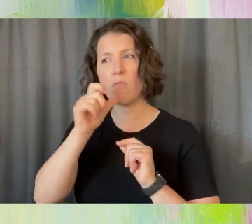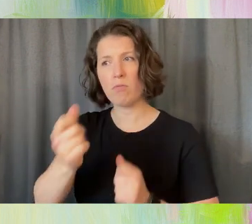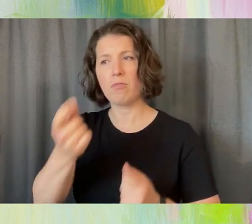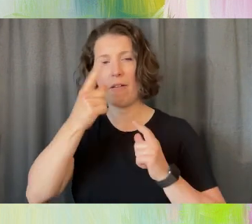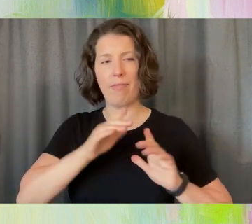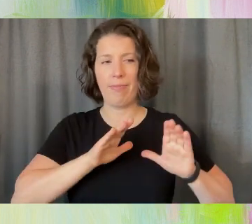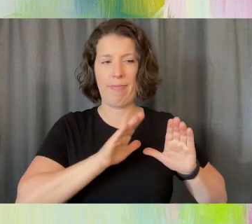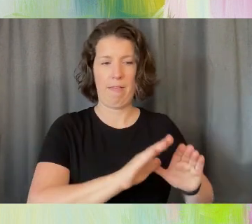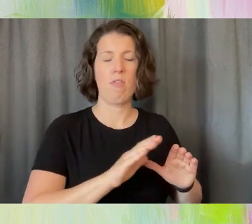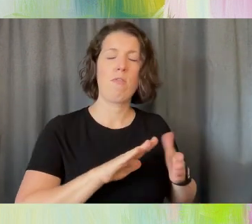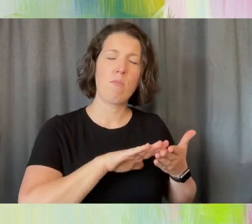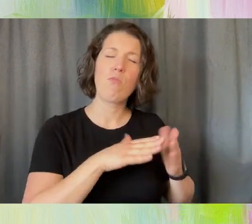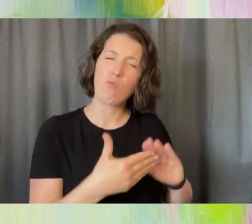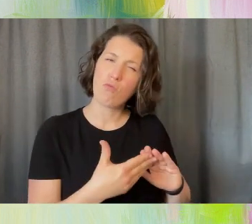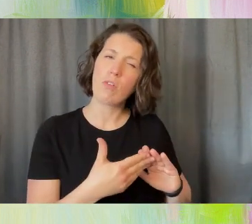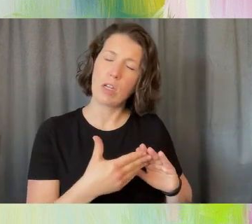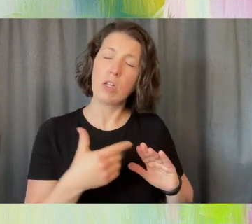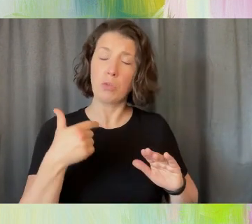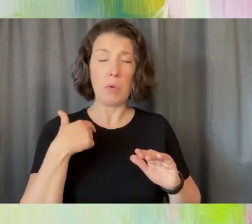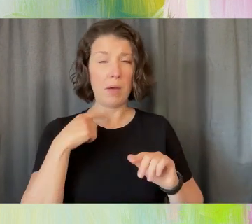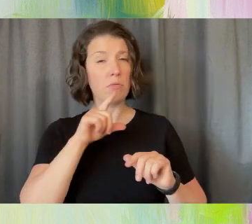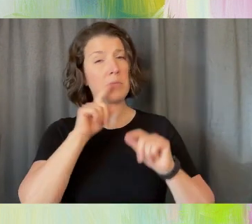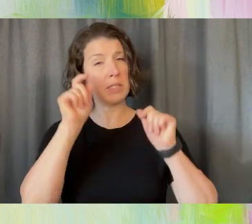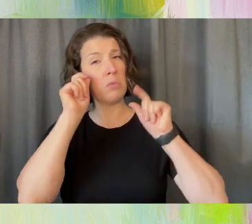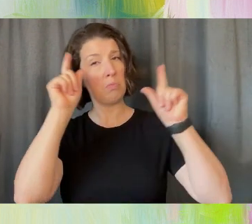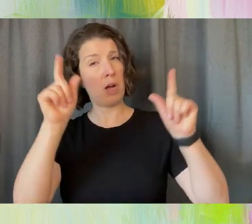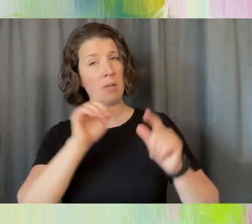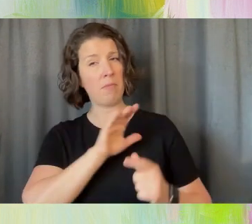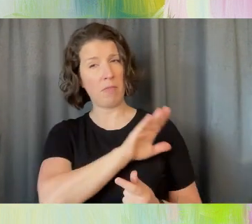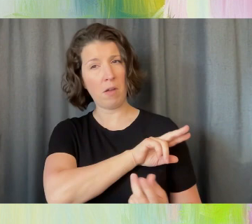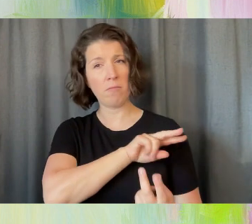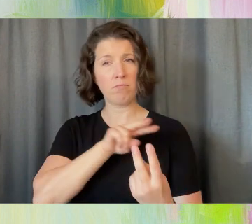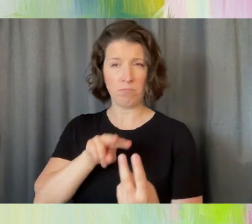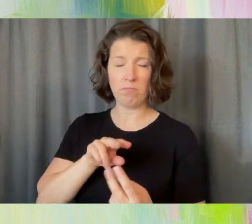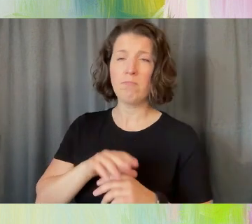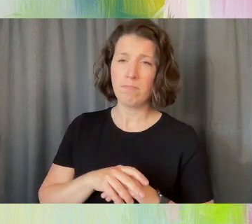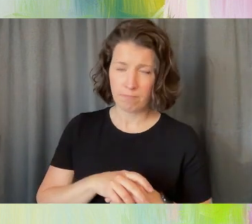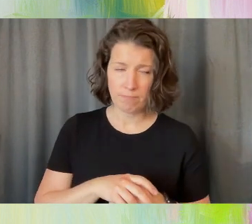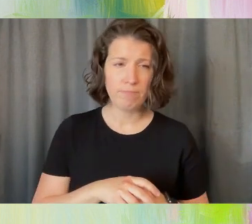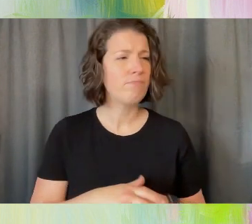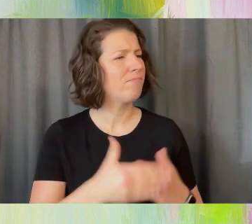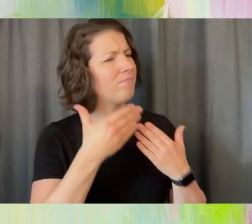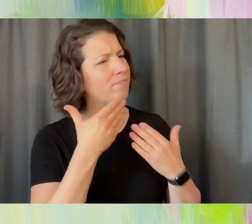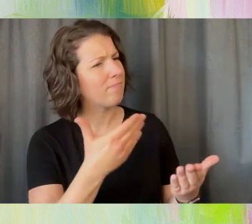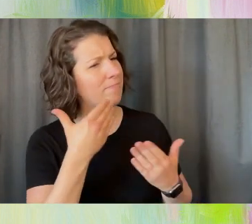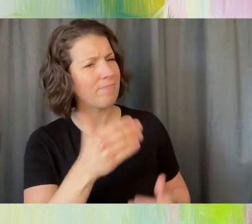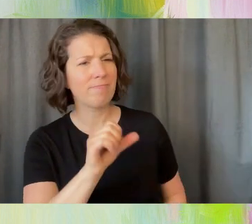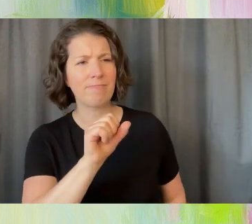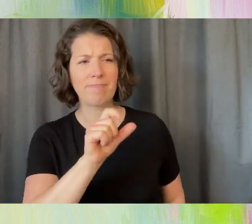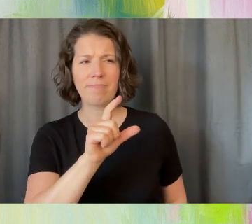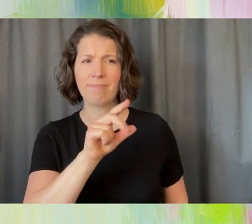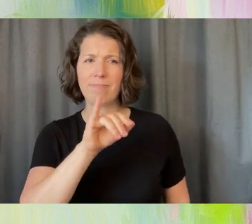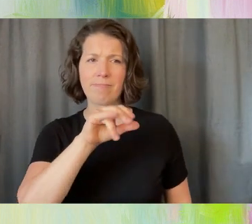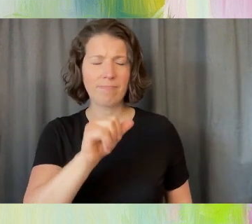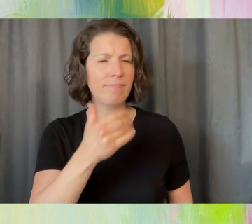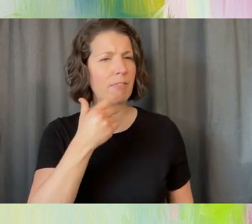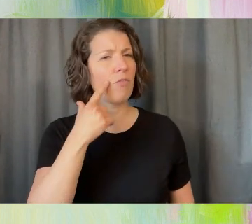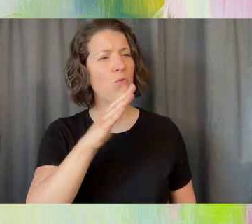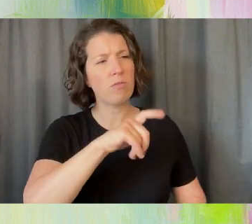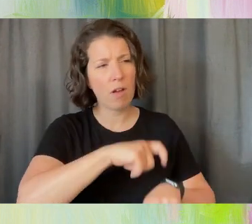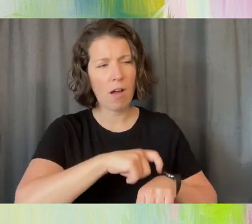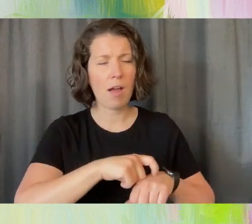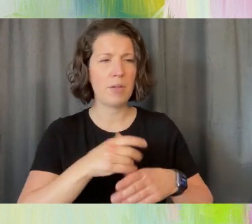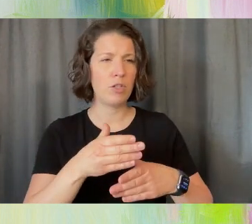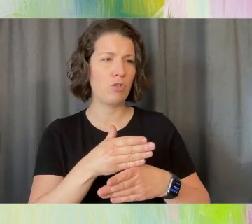So I was I was very surprised by that. Thank you, Sylvia. And thank you so much for your time and for sharing your work with us. I feel